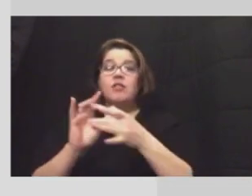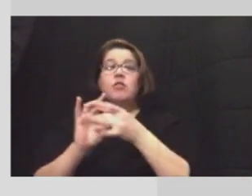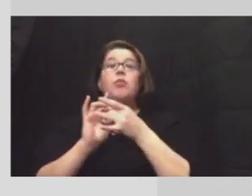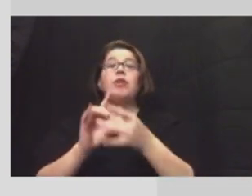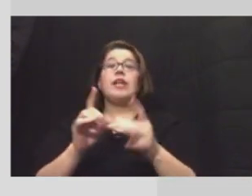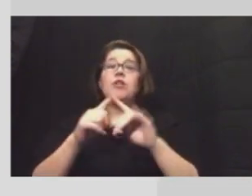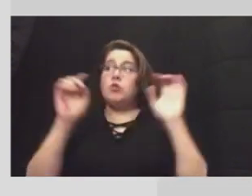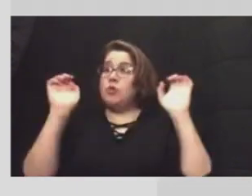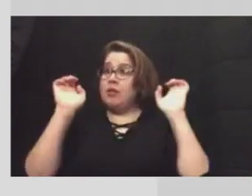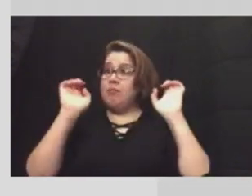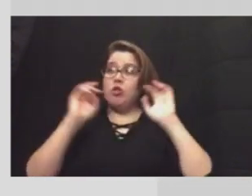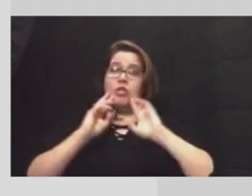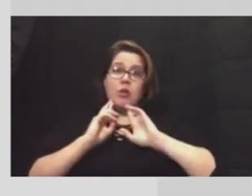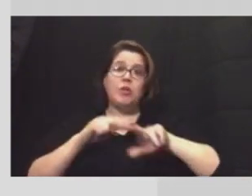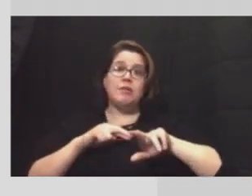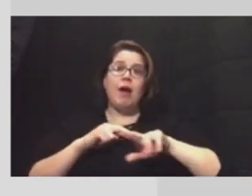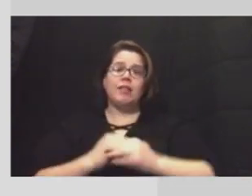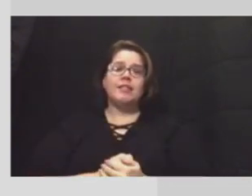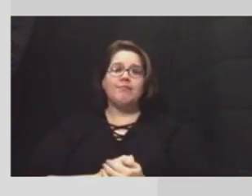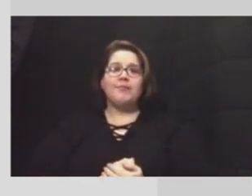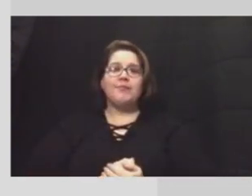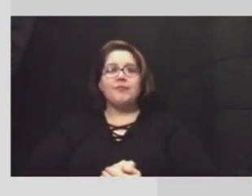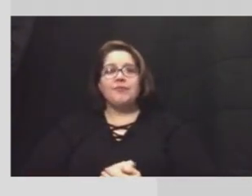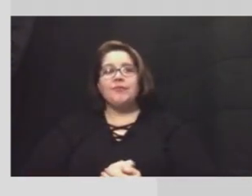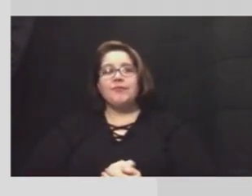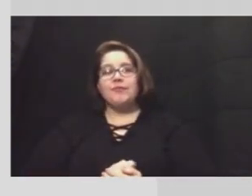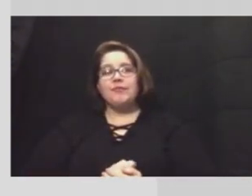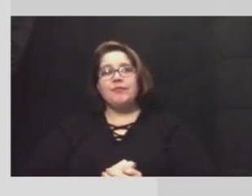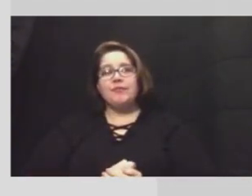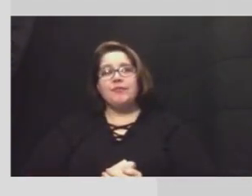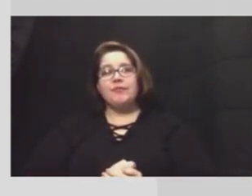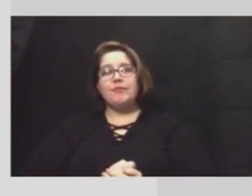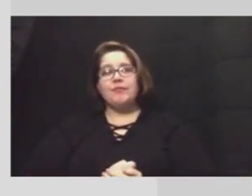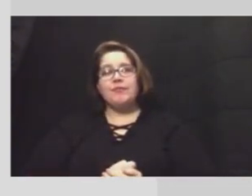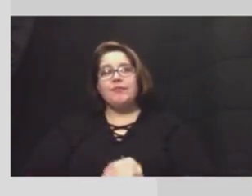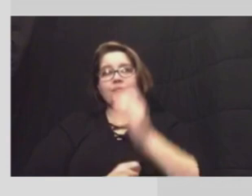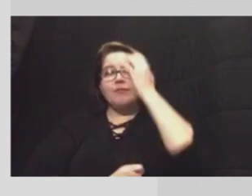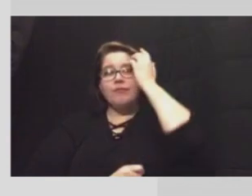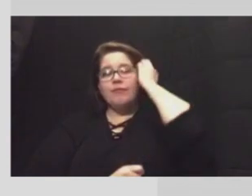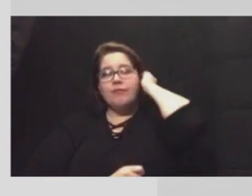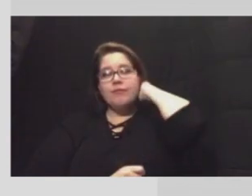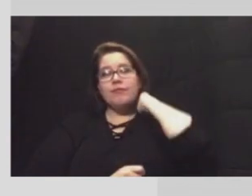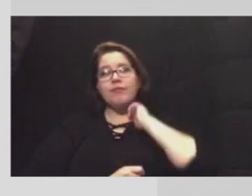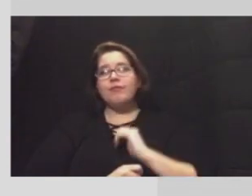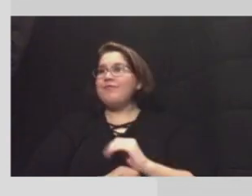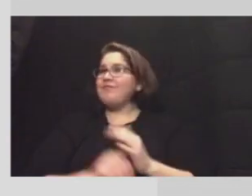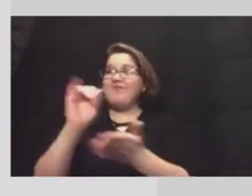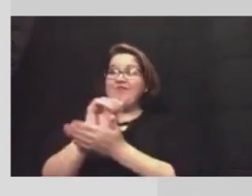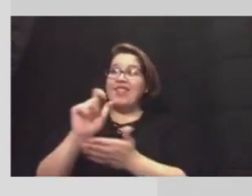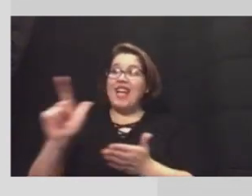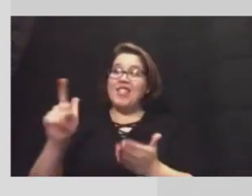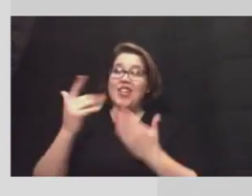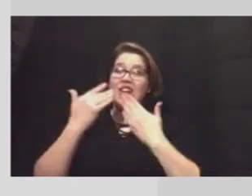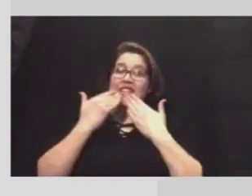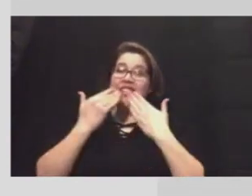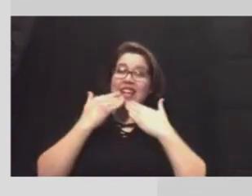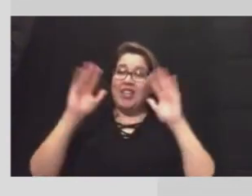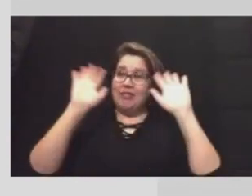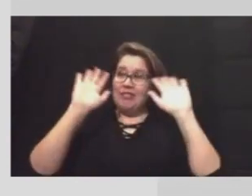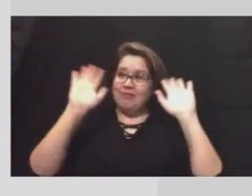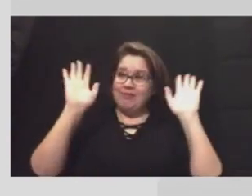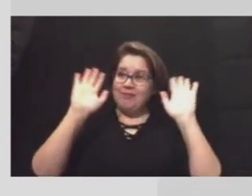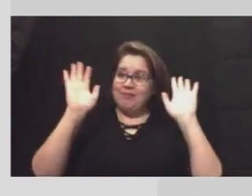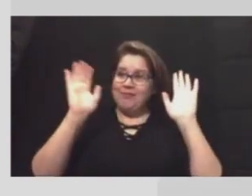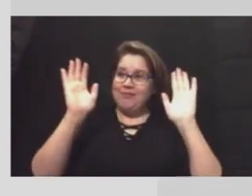emergency response uh to the weather event uh that's all we have tonight thank you very much